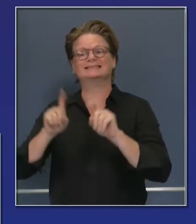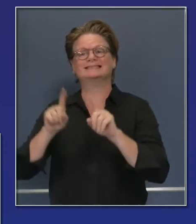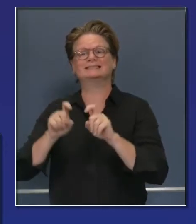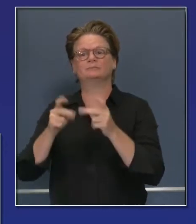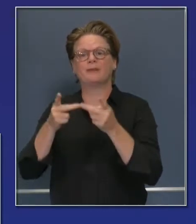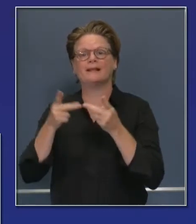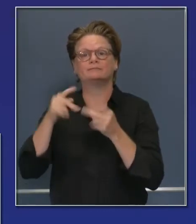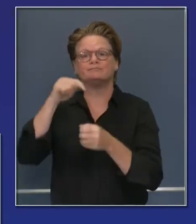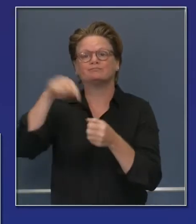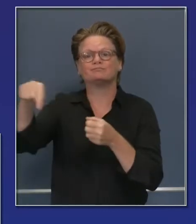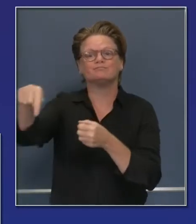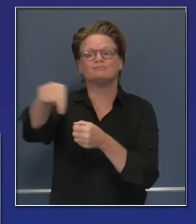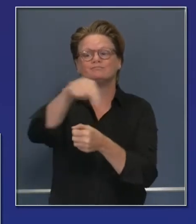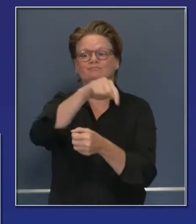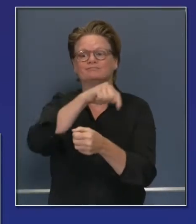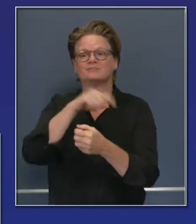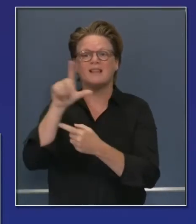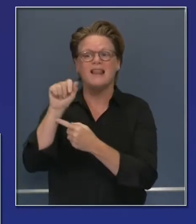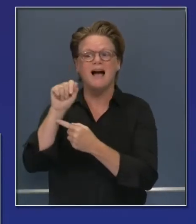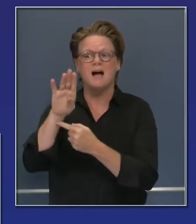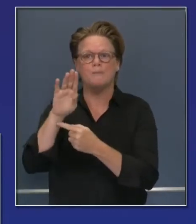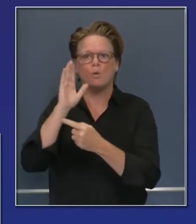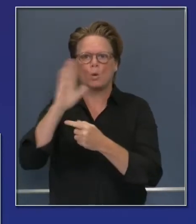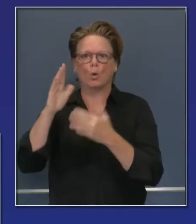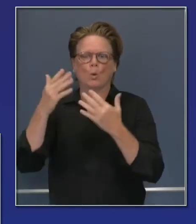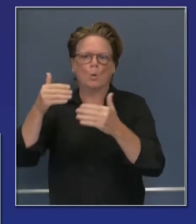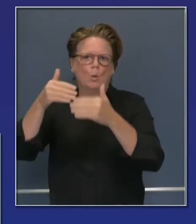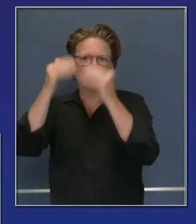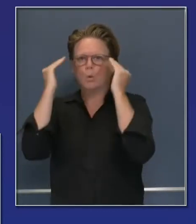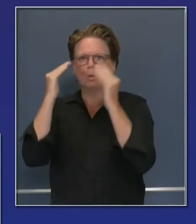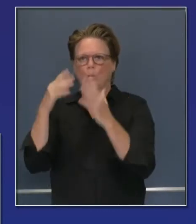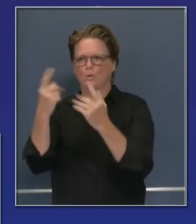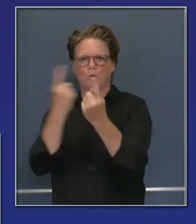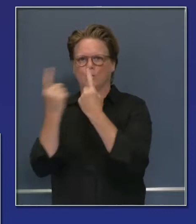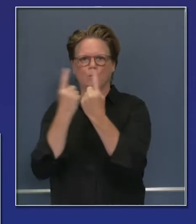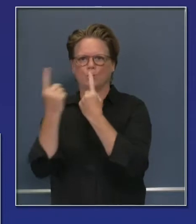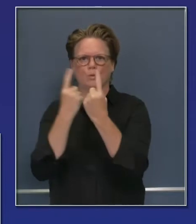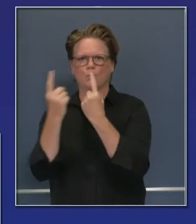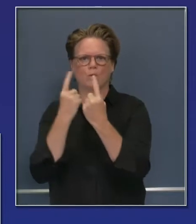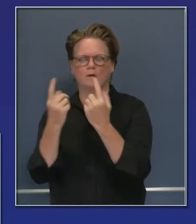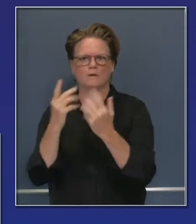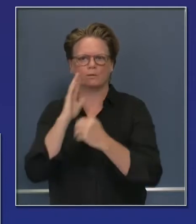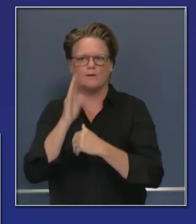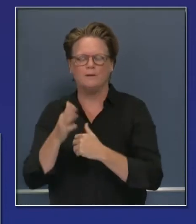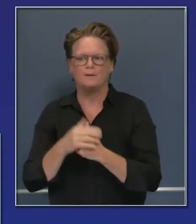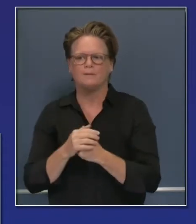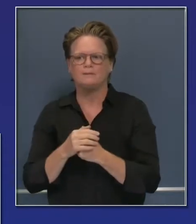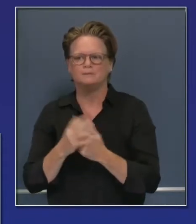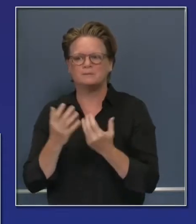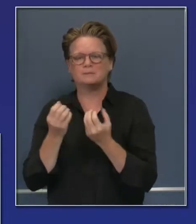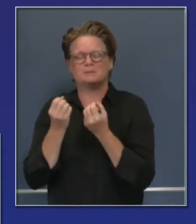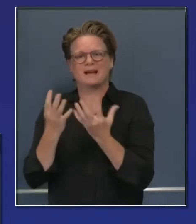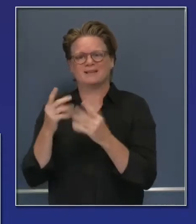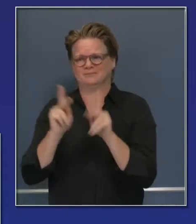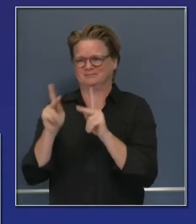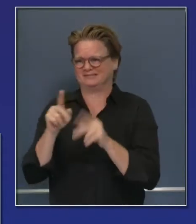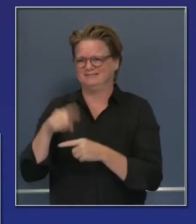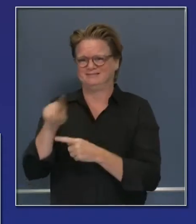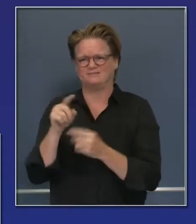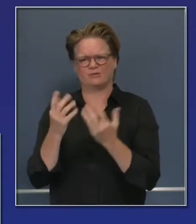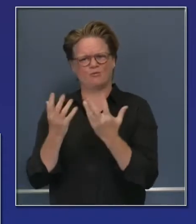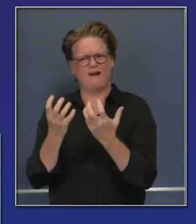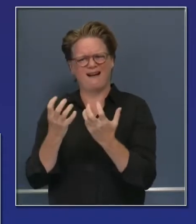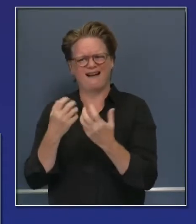of addressing some of the existing and persistent challenges with getting timely test results as well as